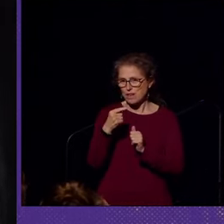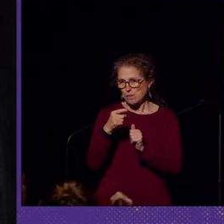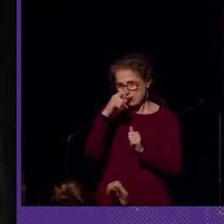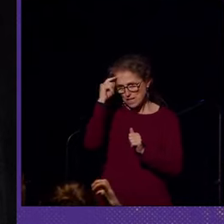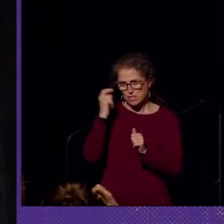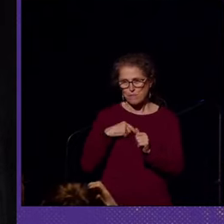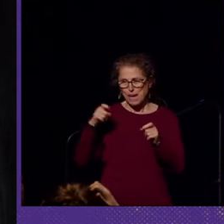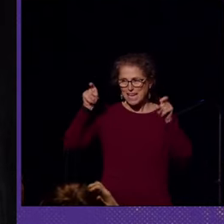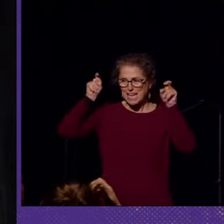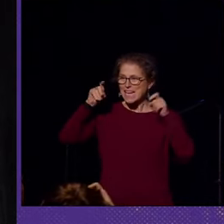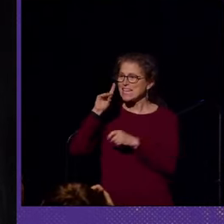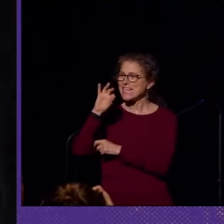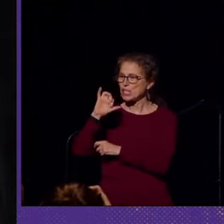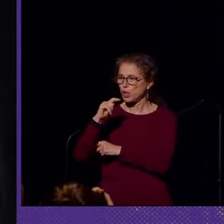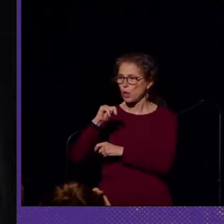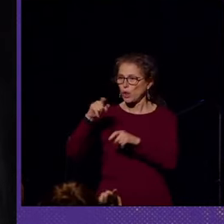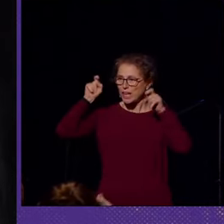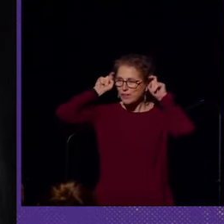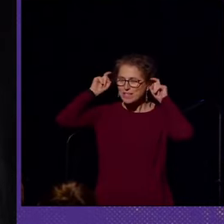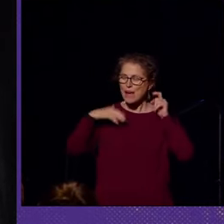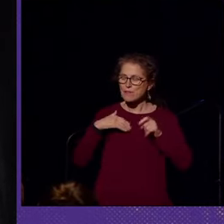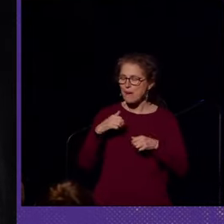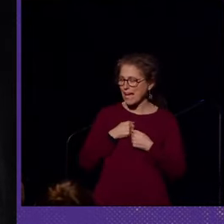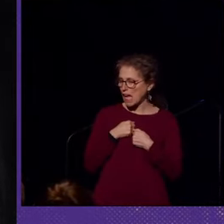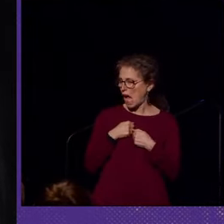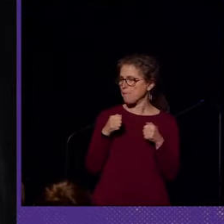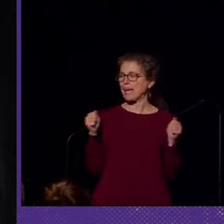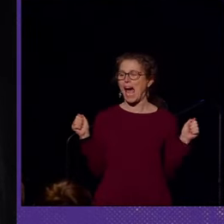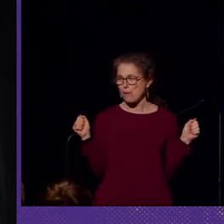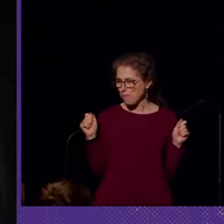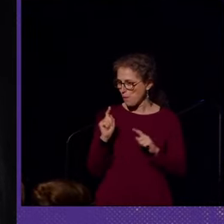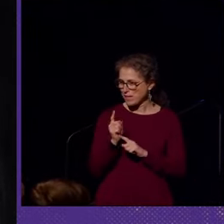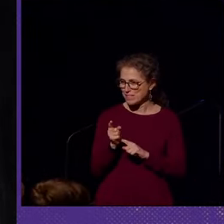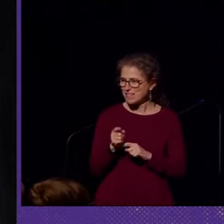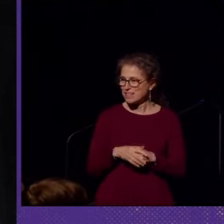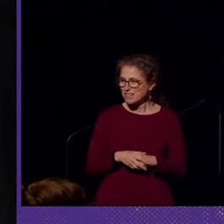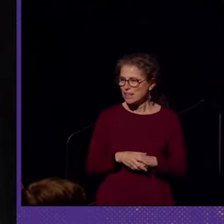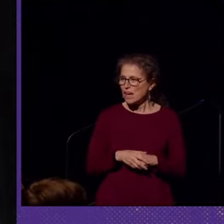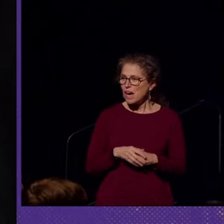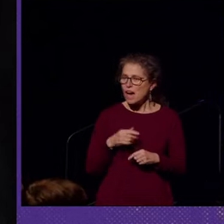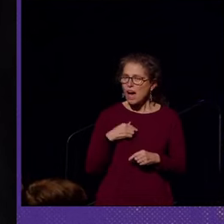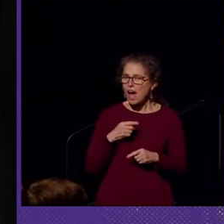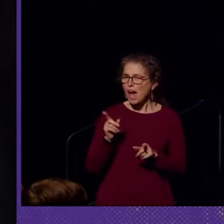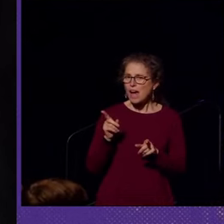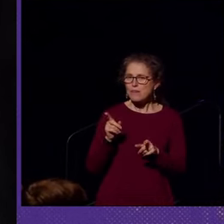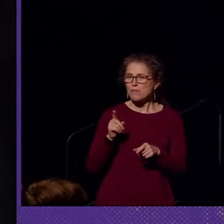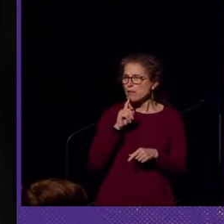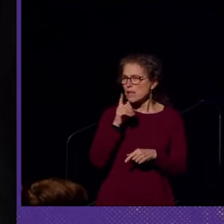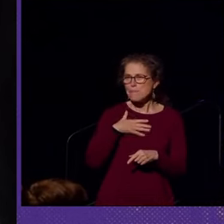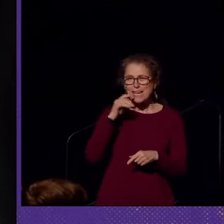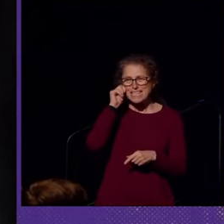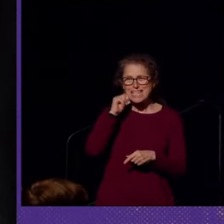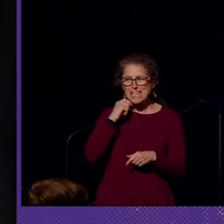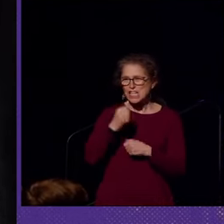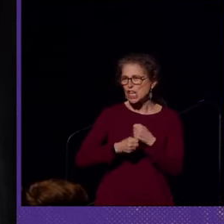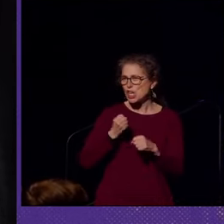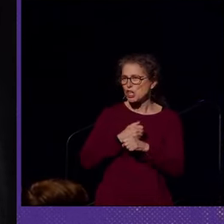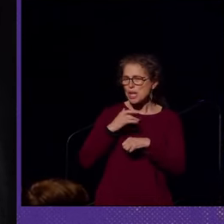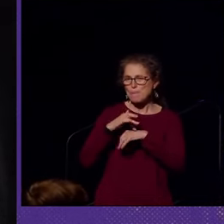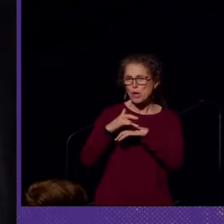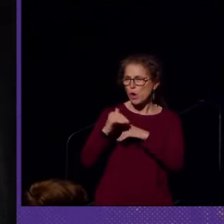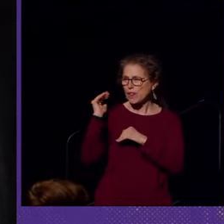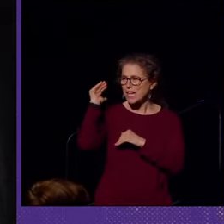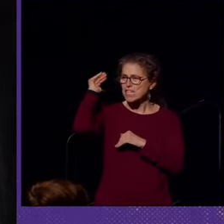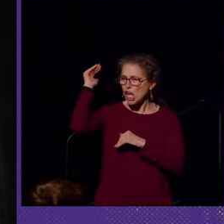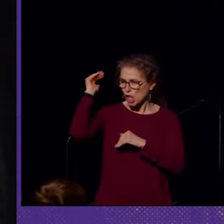I call that my coming-out moment at death. I spent pretty much my teen years and my early adult